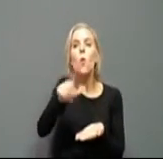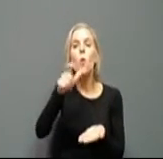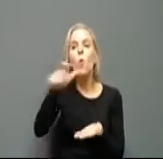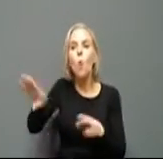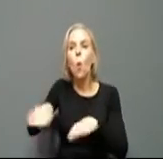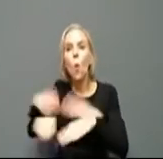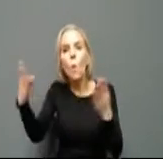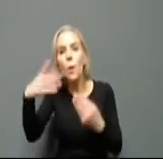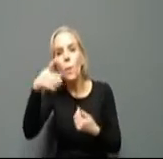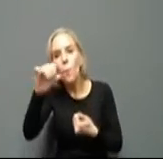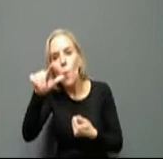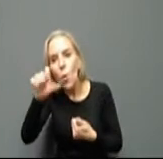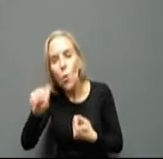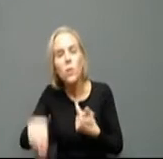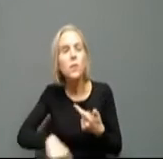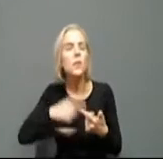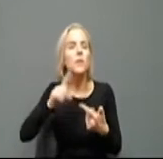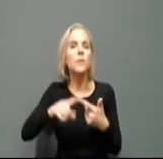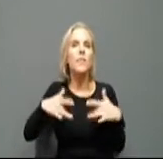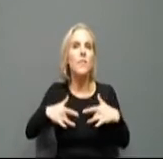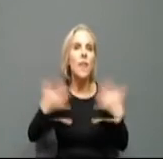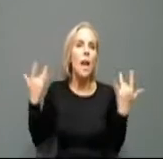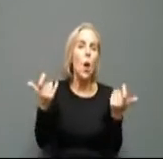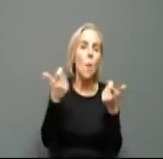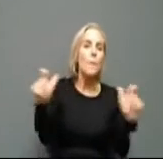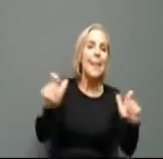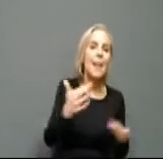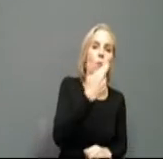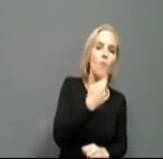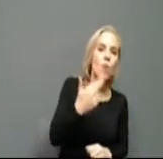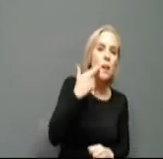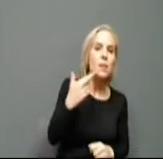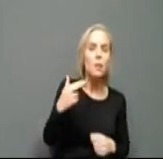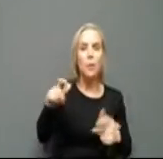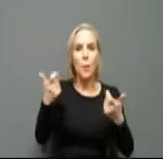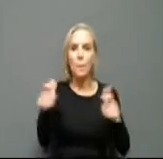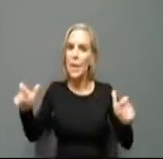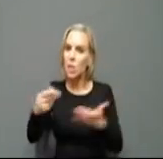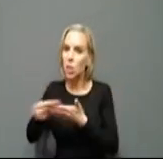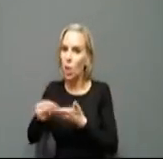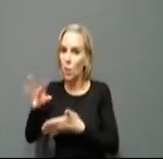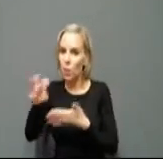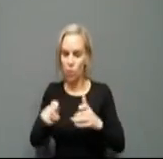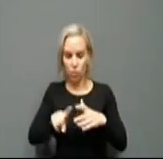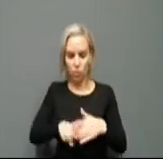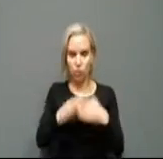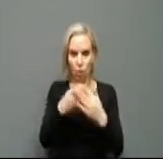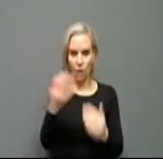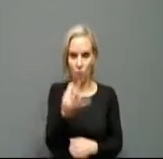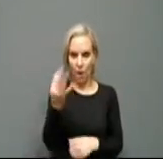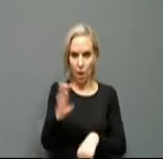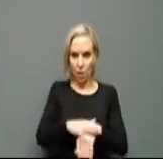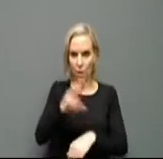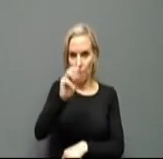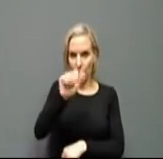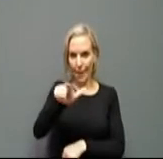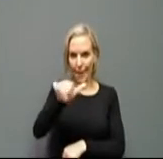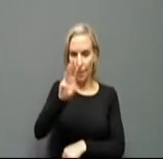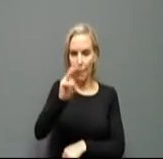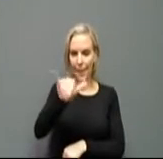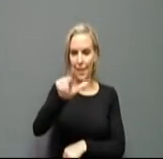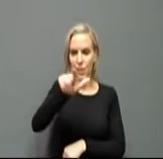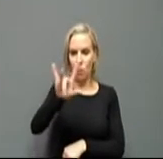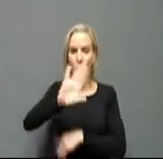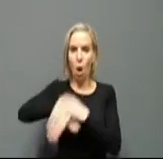if it's a big restaurant or retail weekend. So starting Friday, May 28th, all events